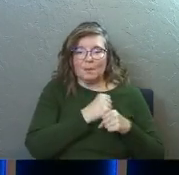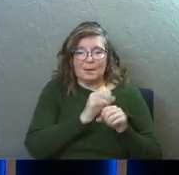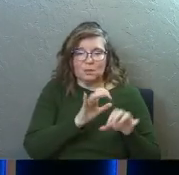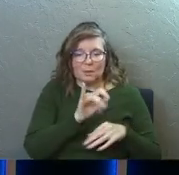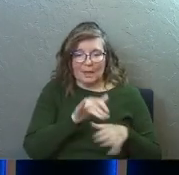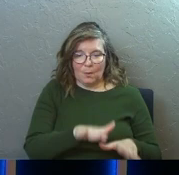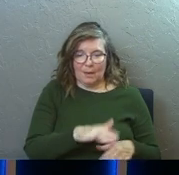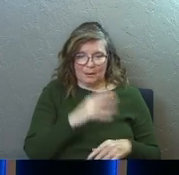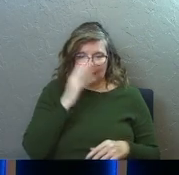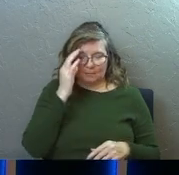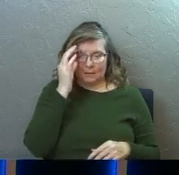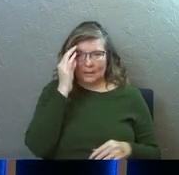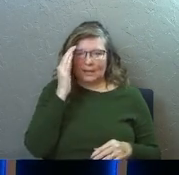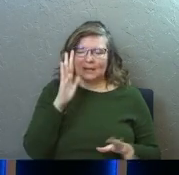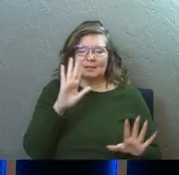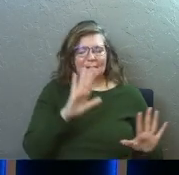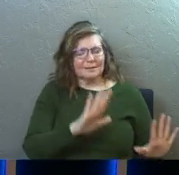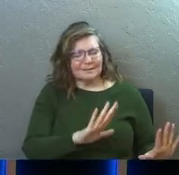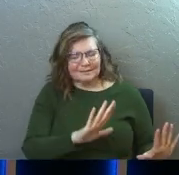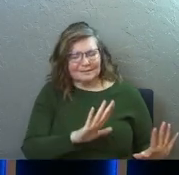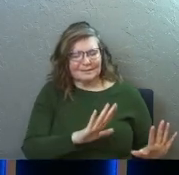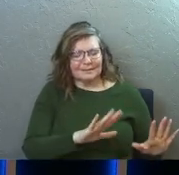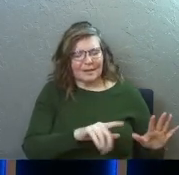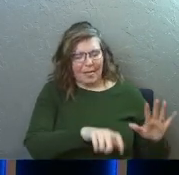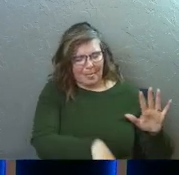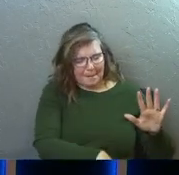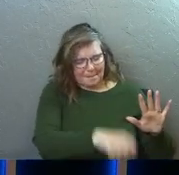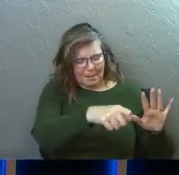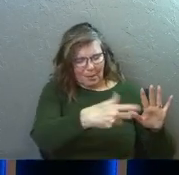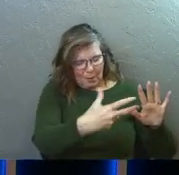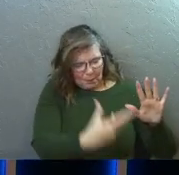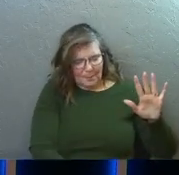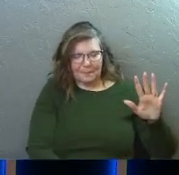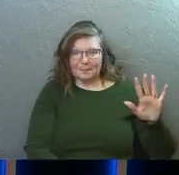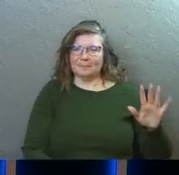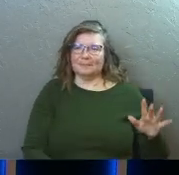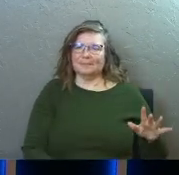We weren't made to do it that way. God's like, bro, pull the plug. You know what I mean?